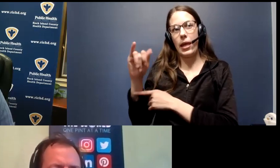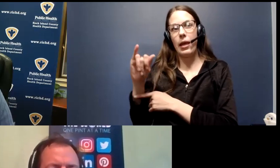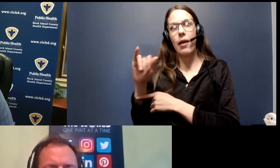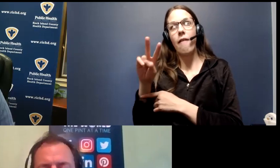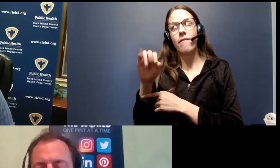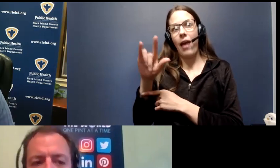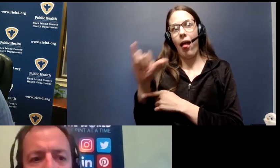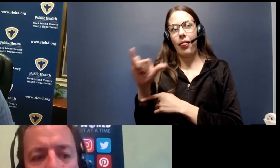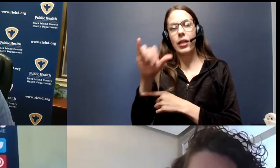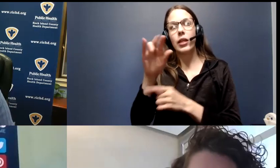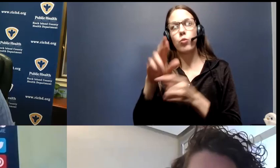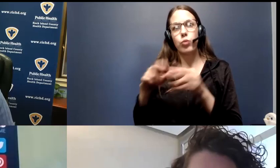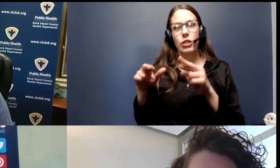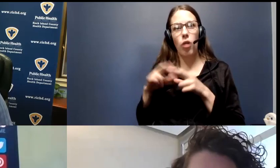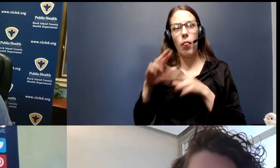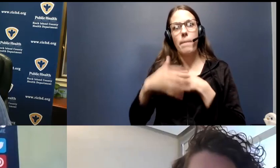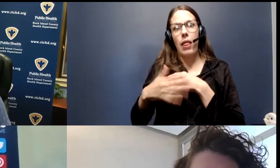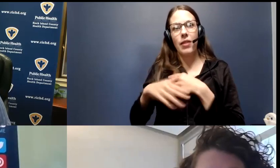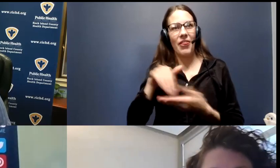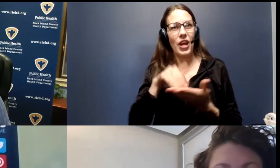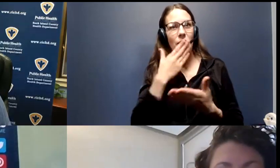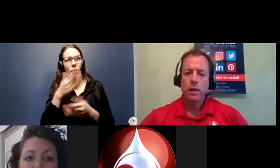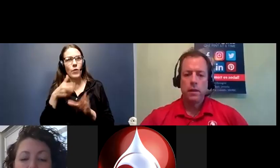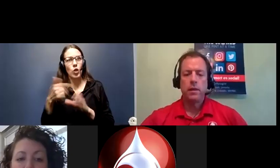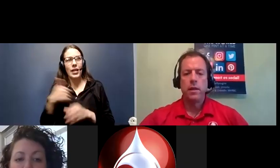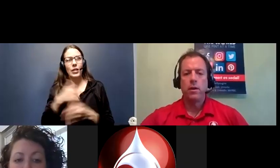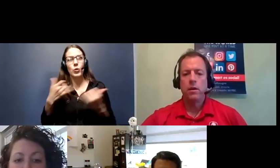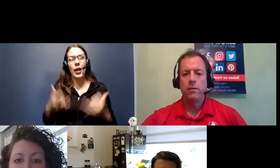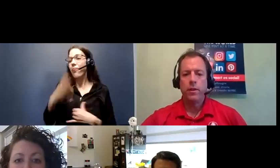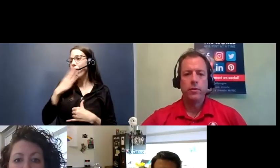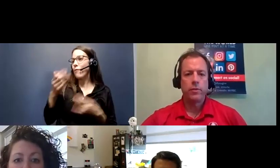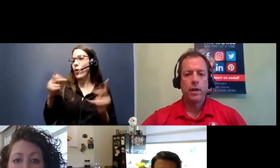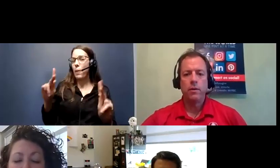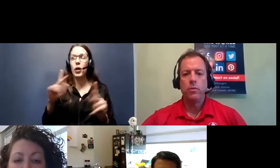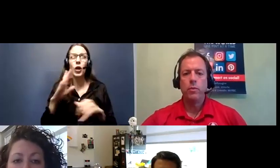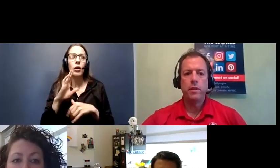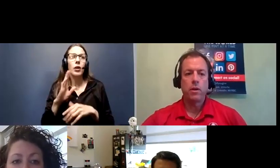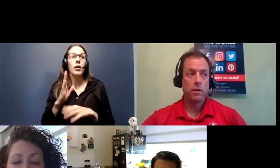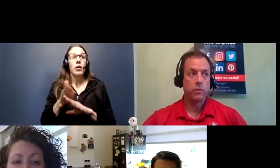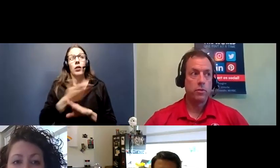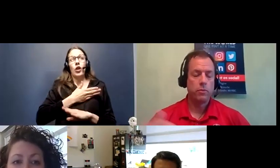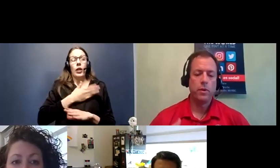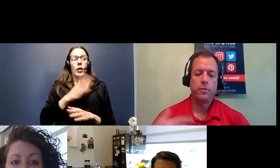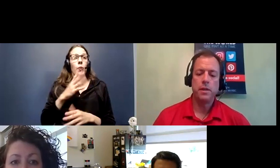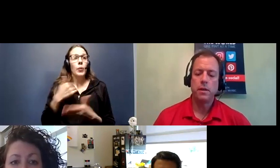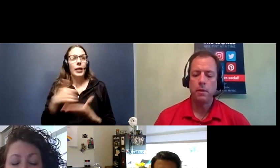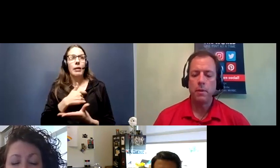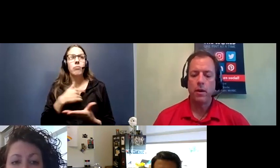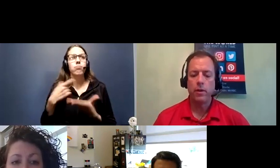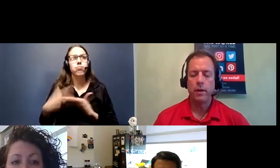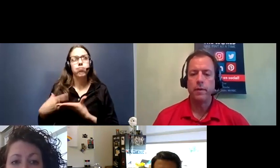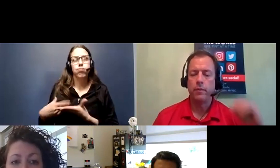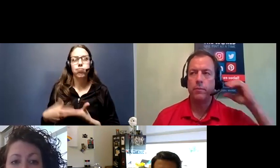today. Thank you for the opportunity. Early on in all of this, we talked with media